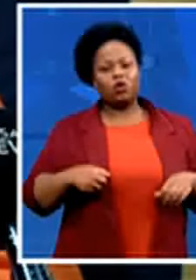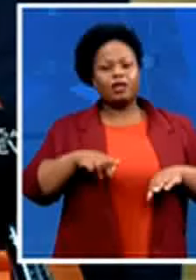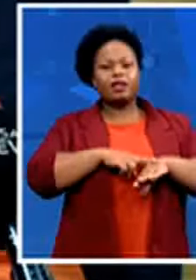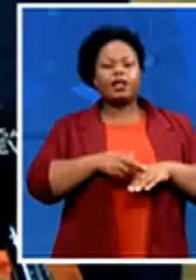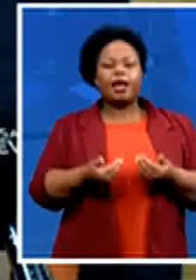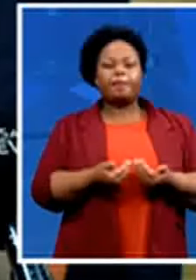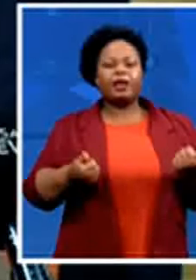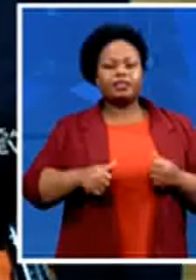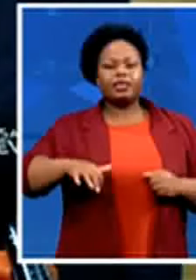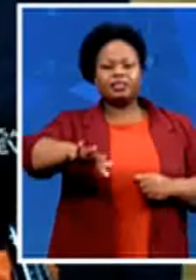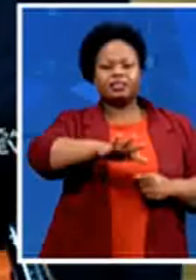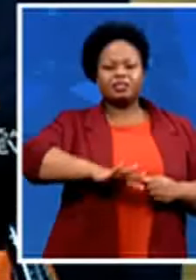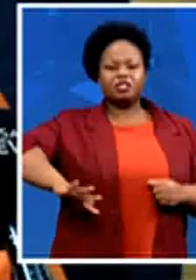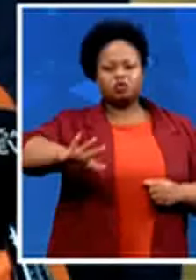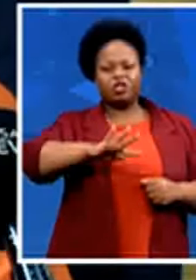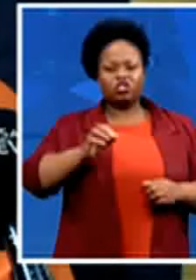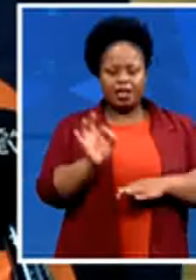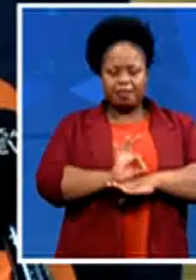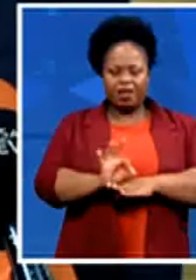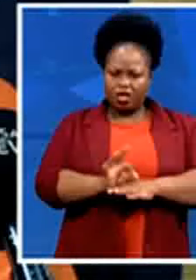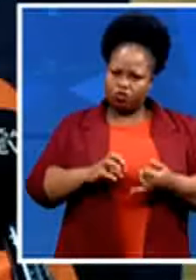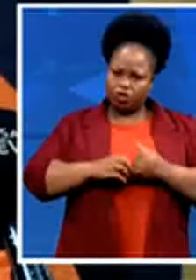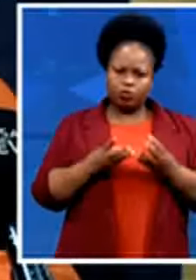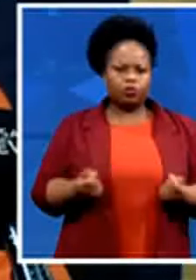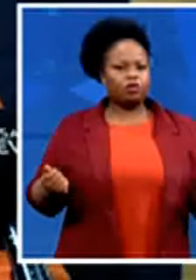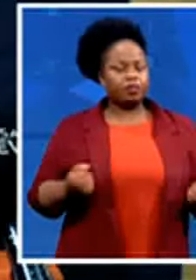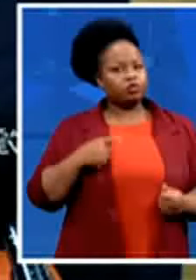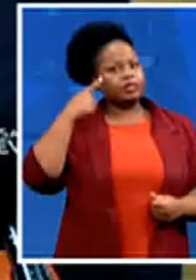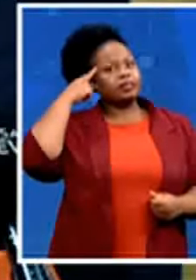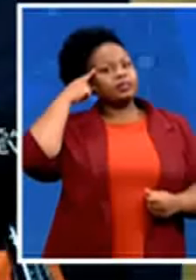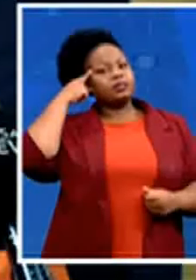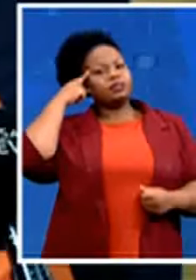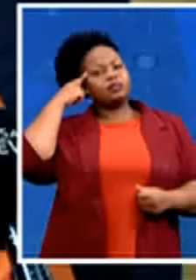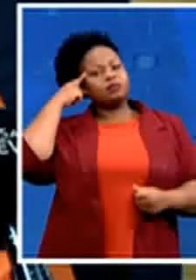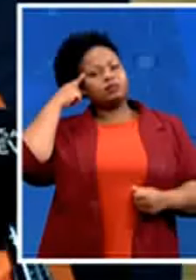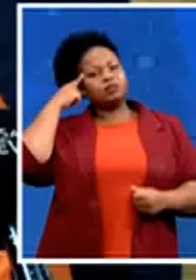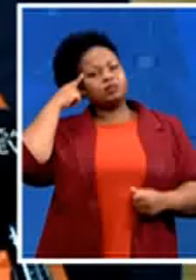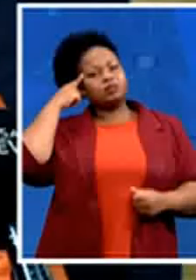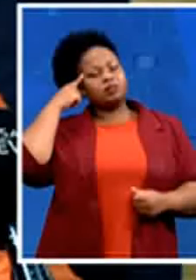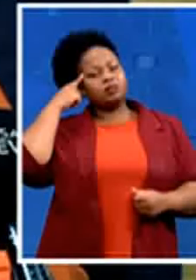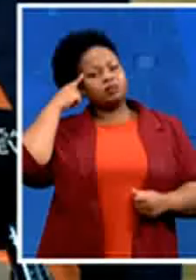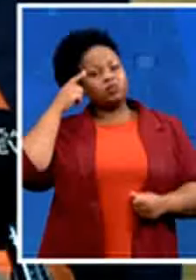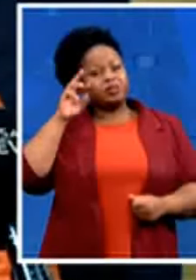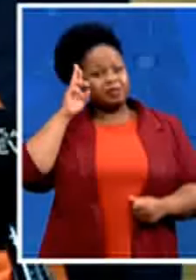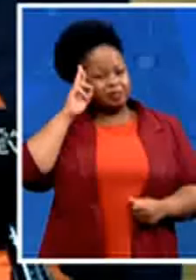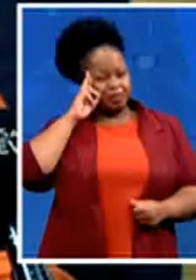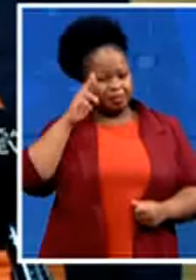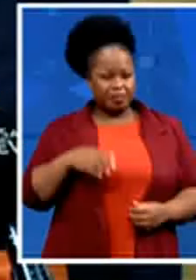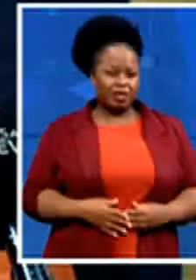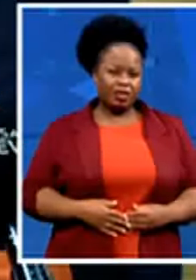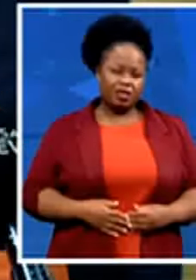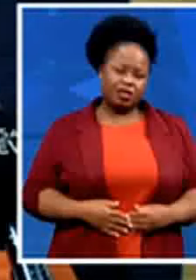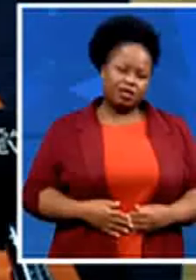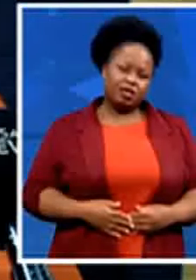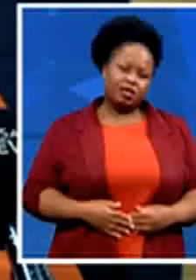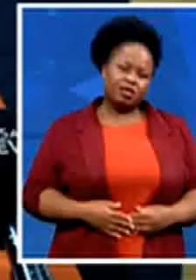we have to implement them we've been talking about the solutions implementation is